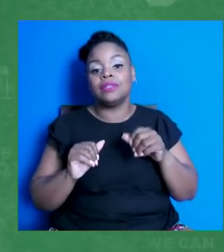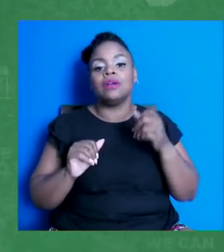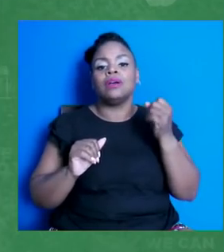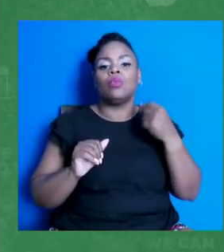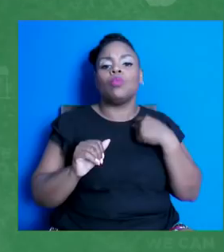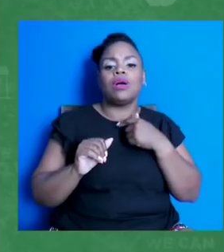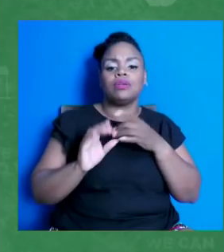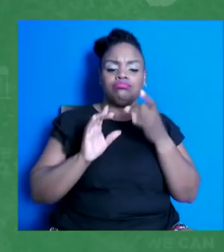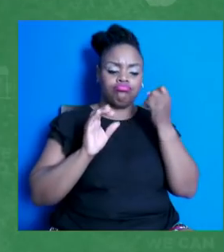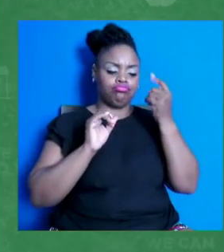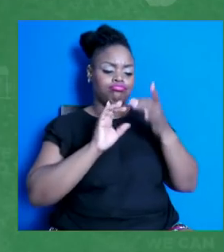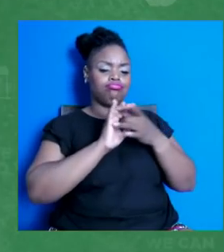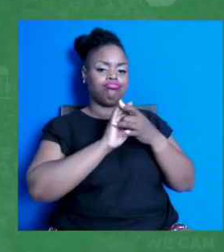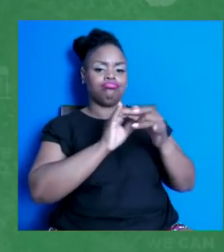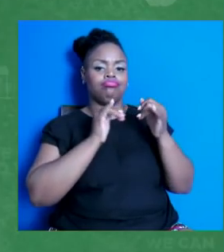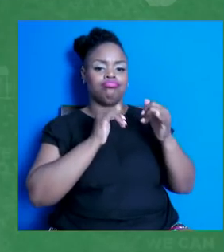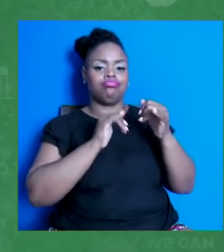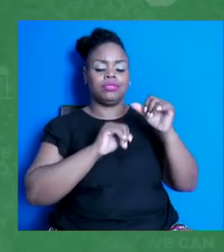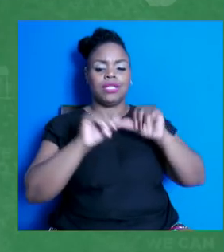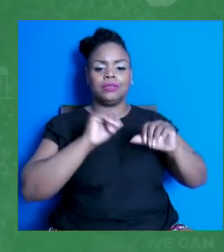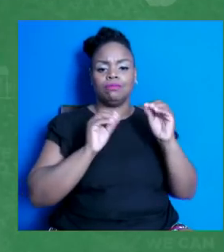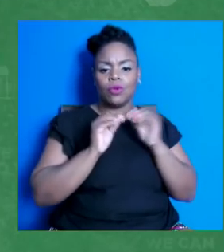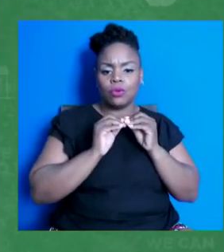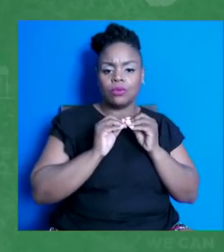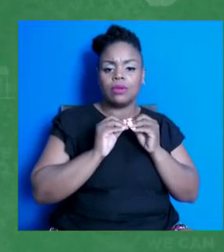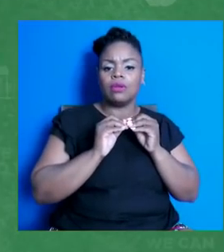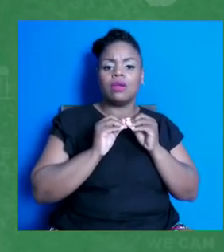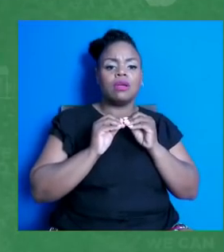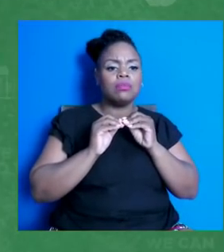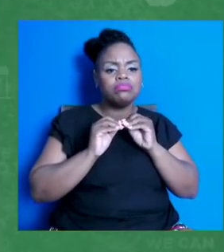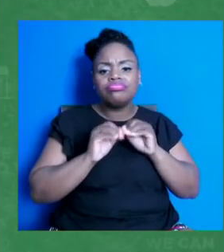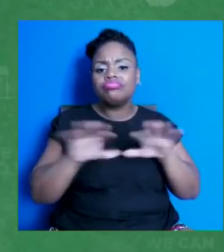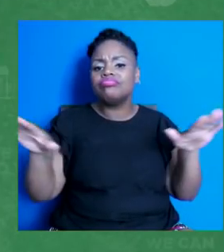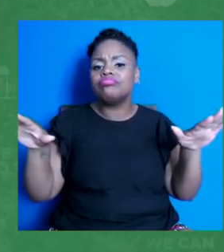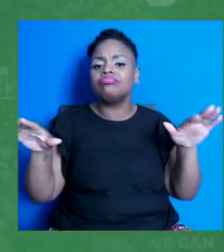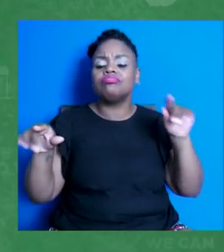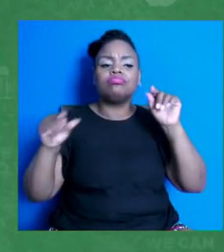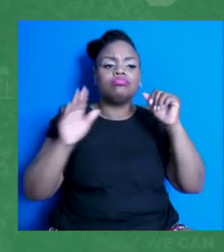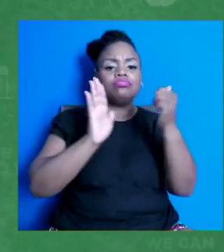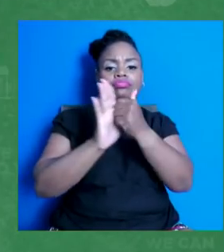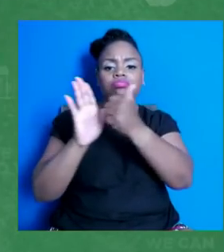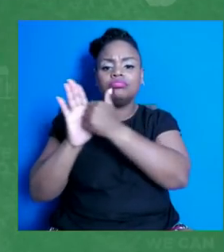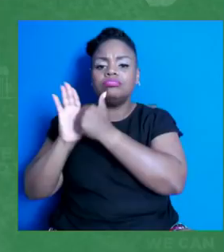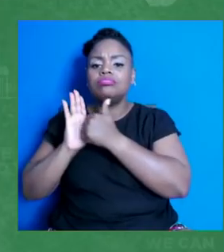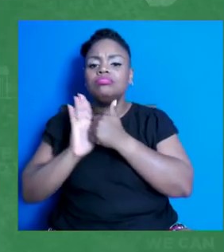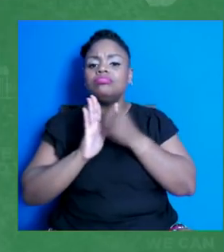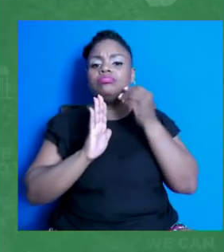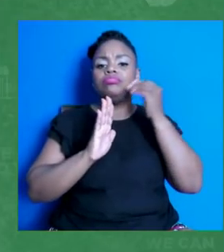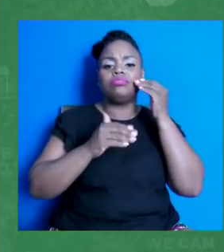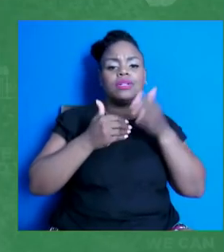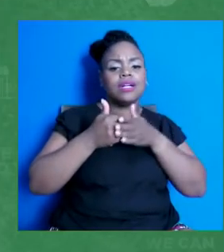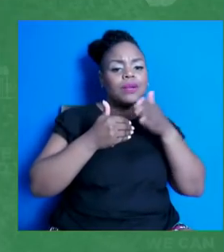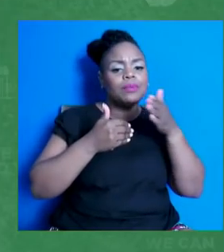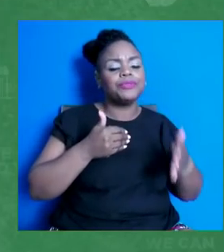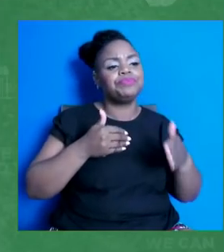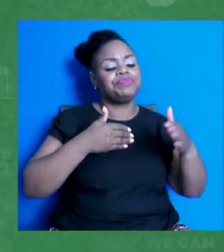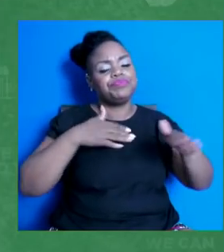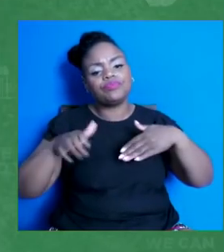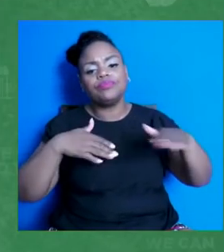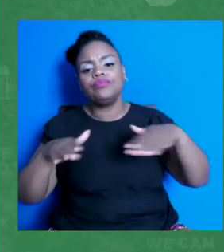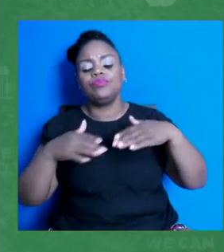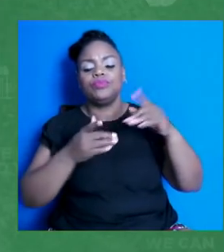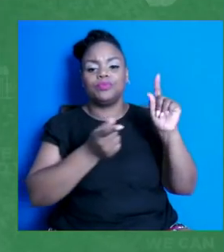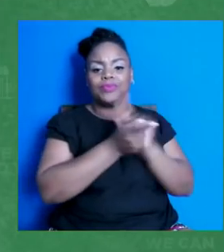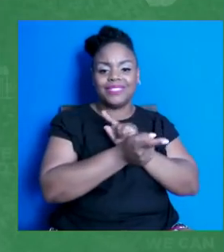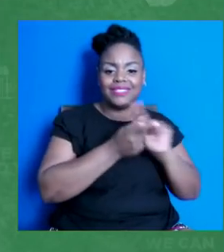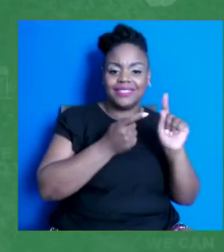By canvassing throughout our neighborhoods on foot, we get to meet and connect people on a personal level. At the end